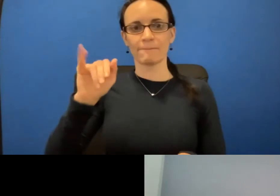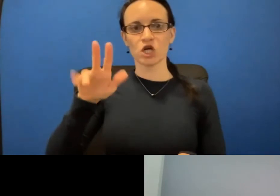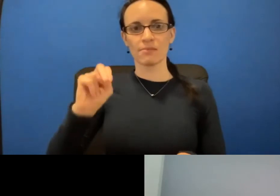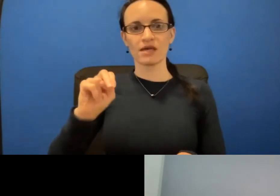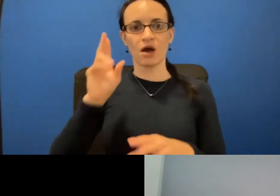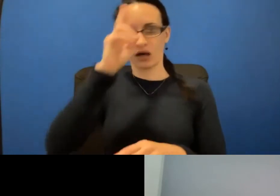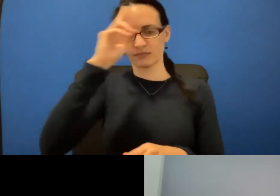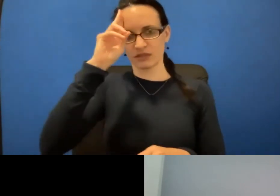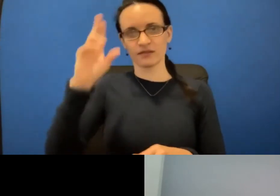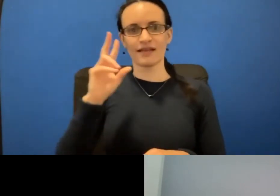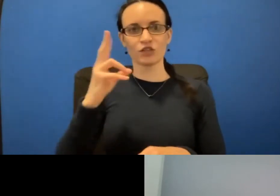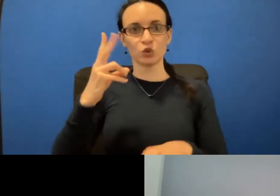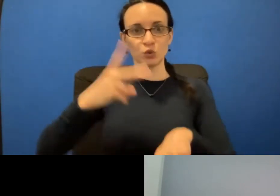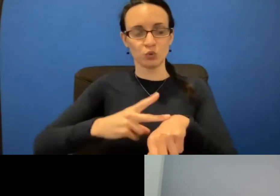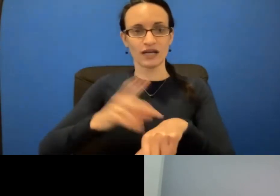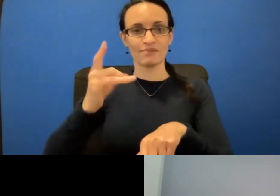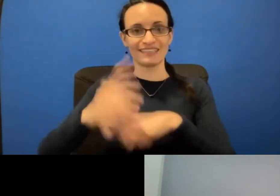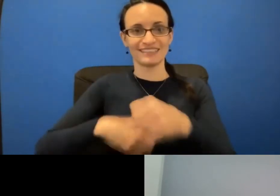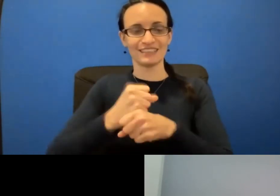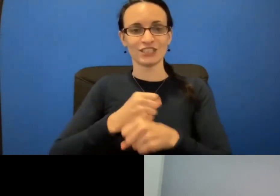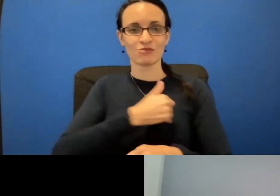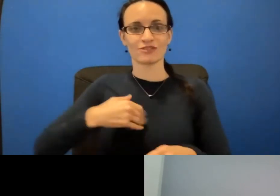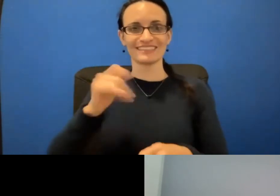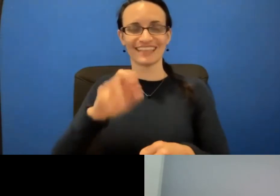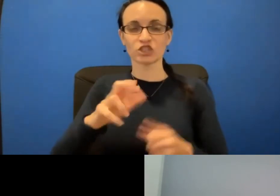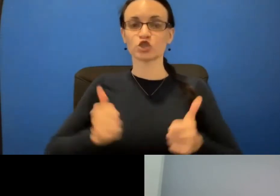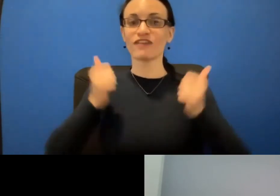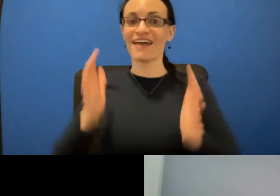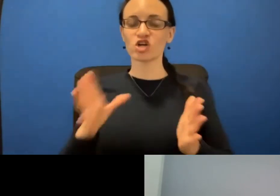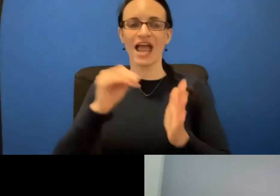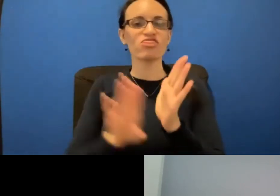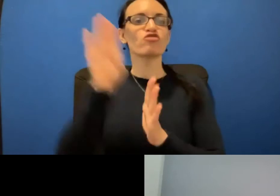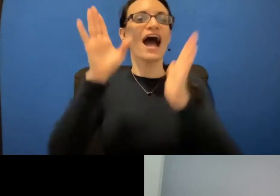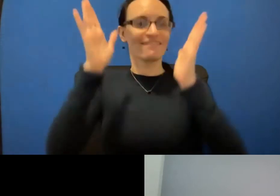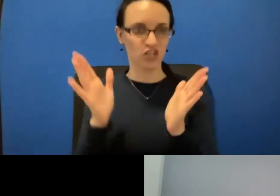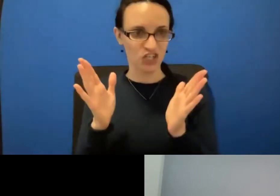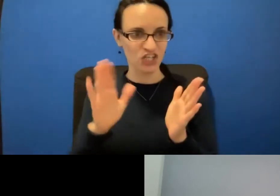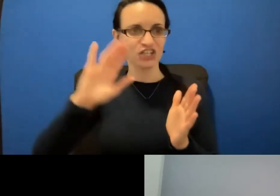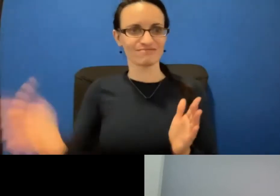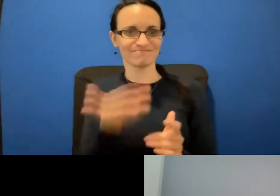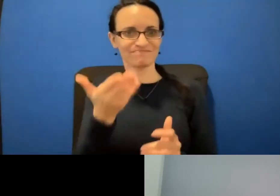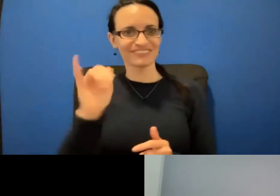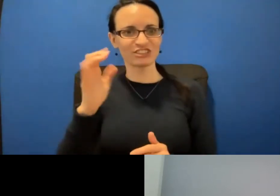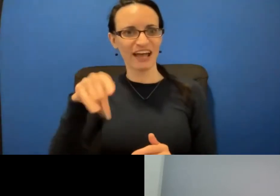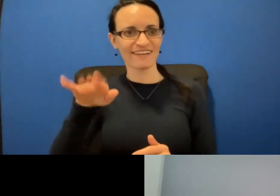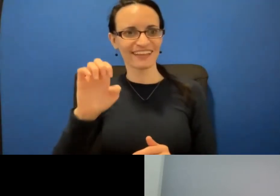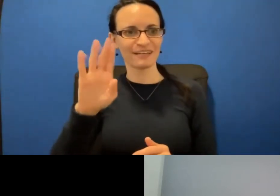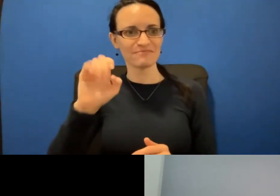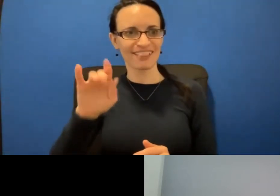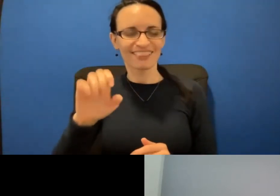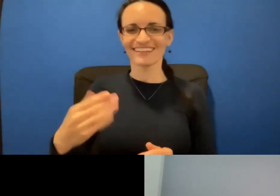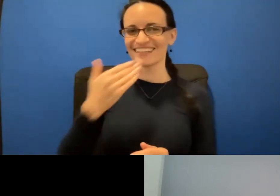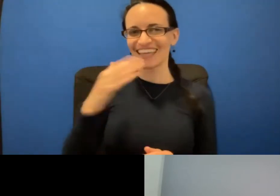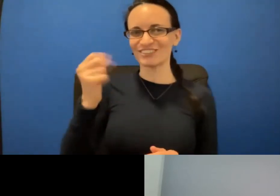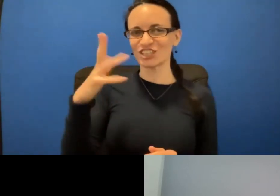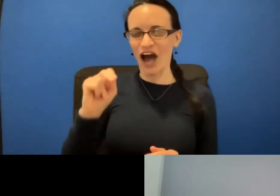18 year breast cancer survivor and thriver. Please help me welcome Jacqueline Beal. Jacqueline. Thank you, Sean. I'm